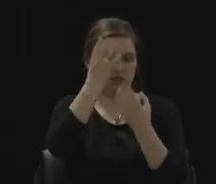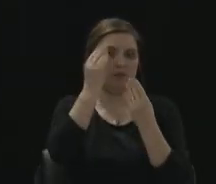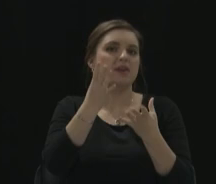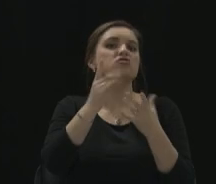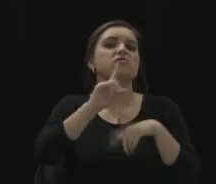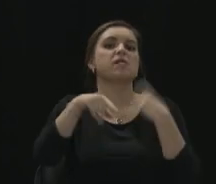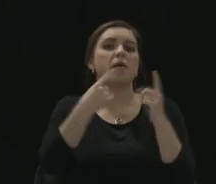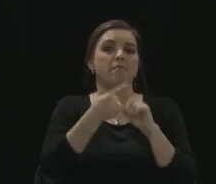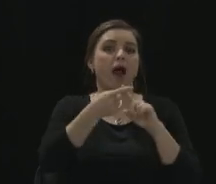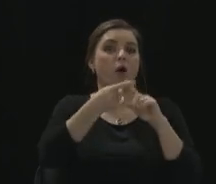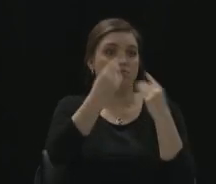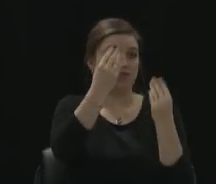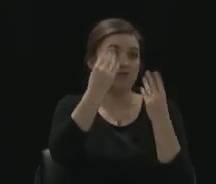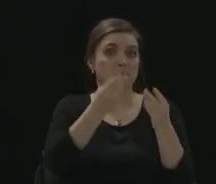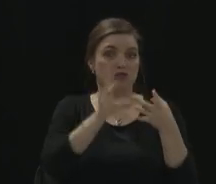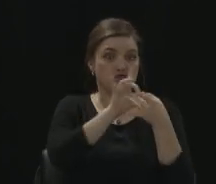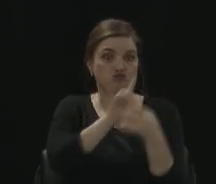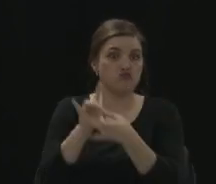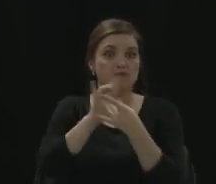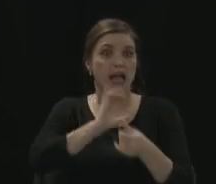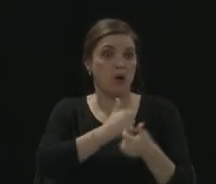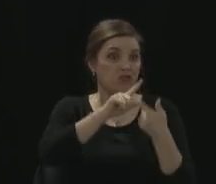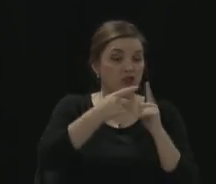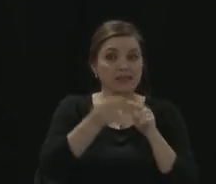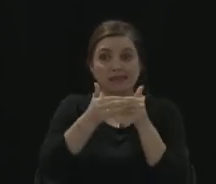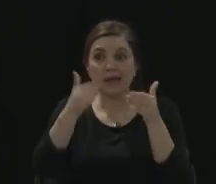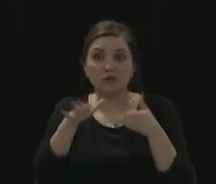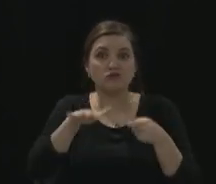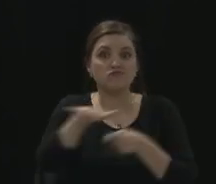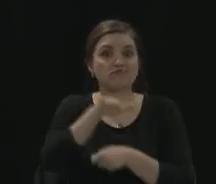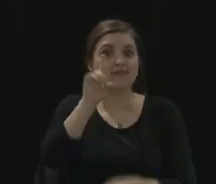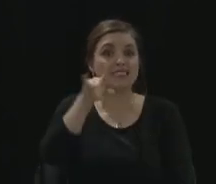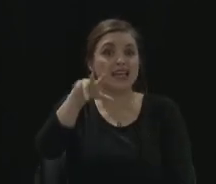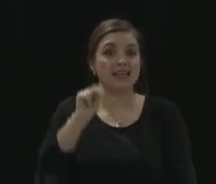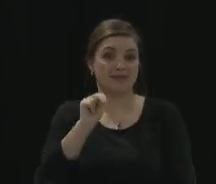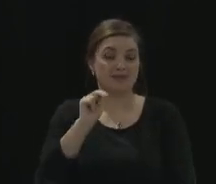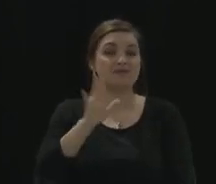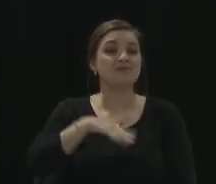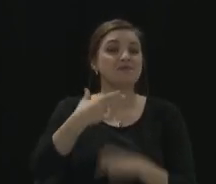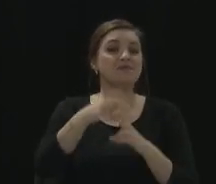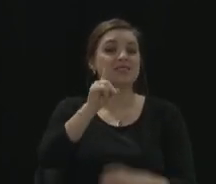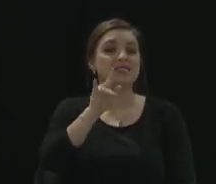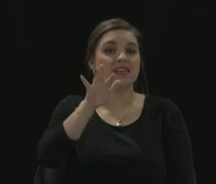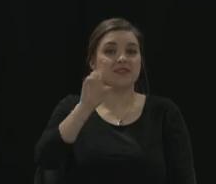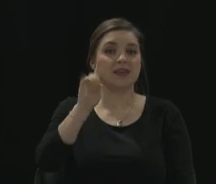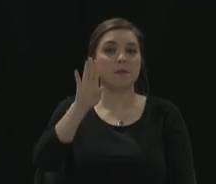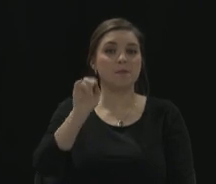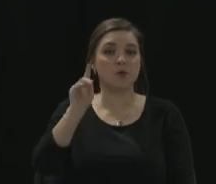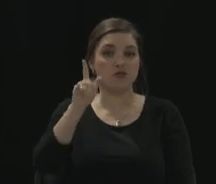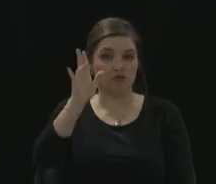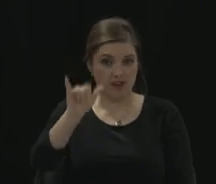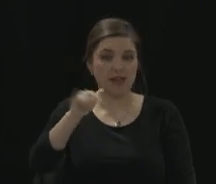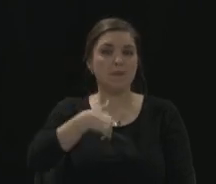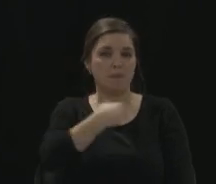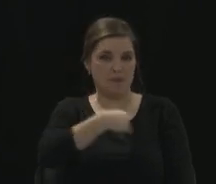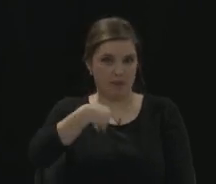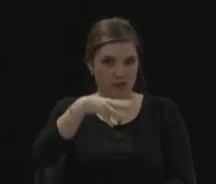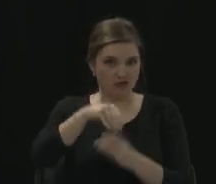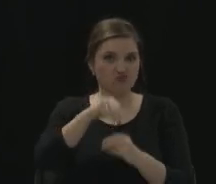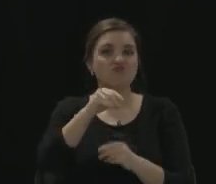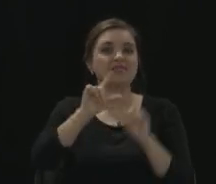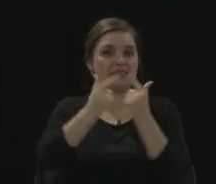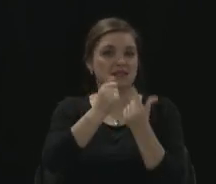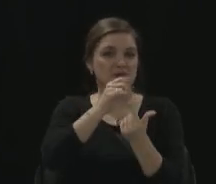neighbors throughout the greater Dayton area. My name is David Baudry, I'm a member of the League of Women Voters and your host tonight